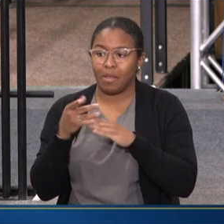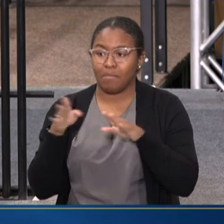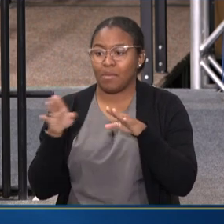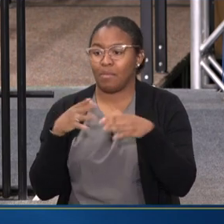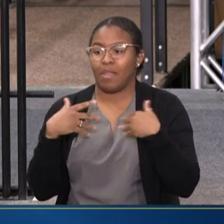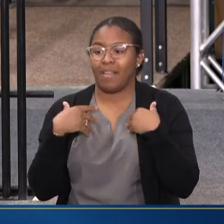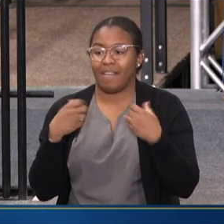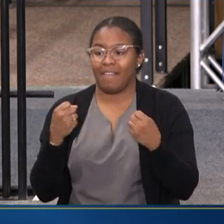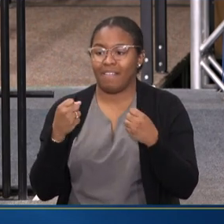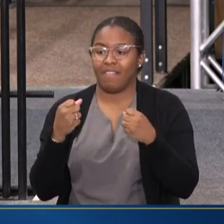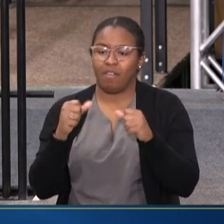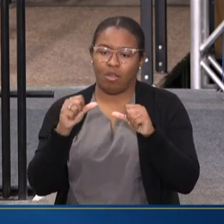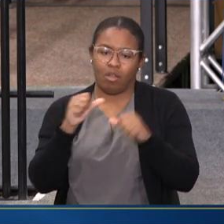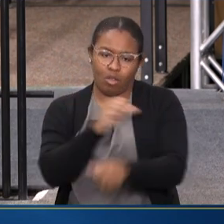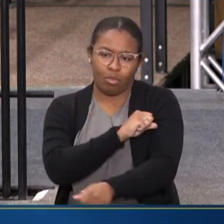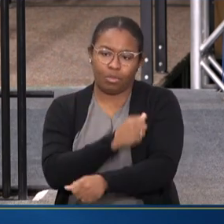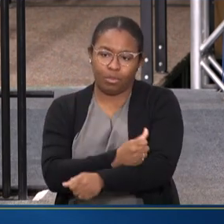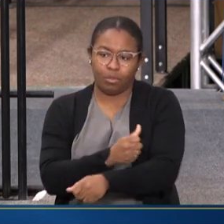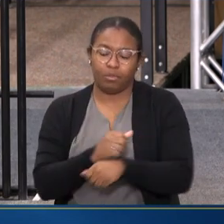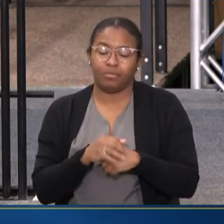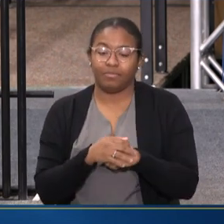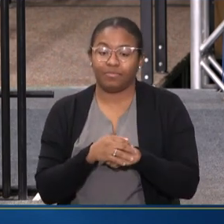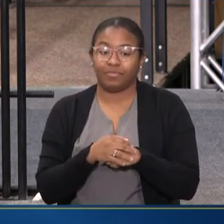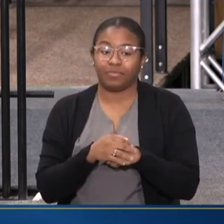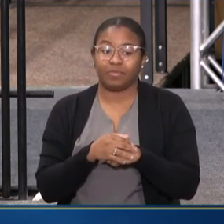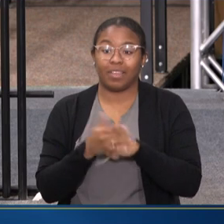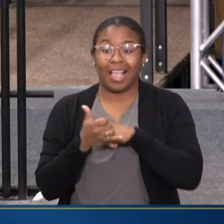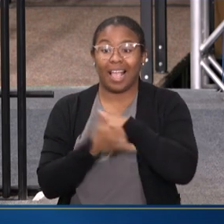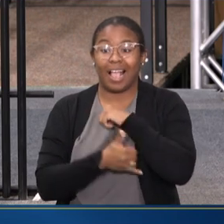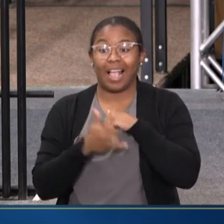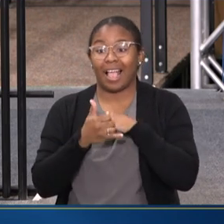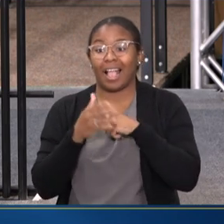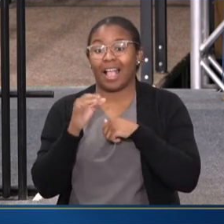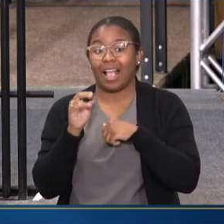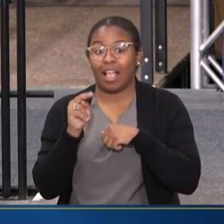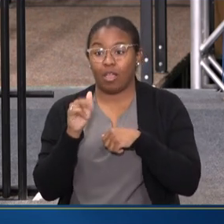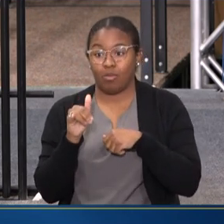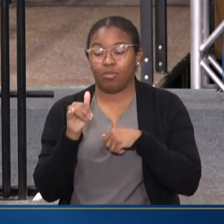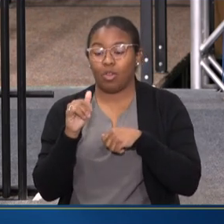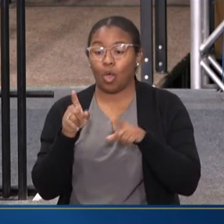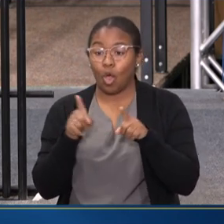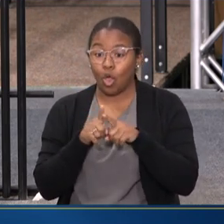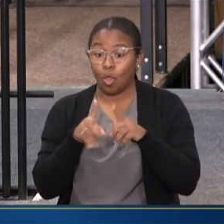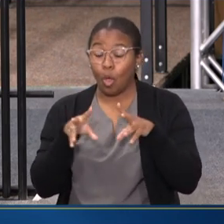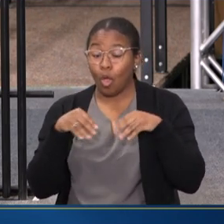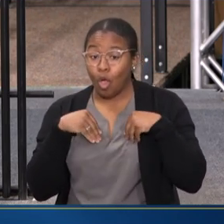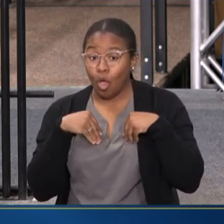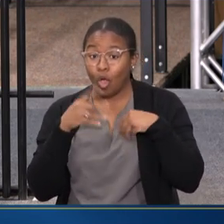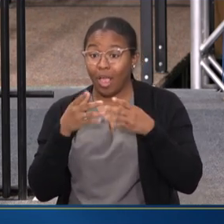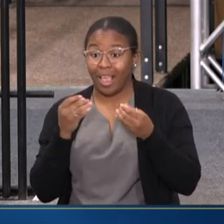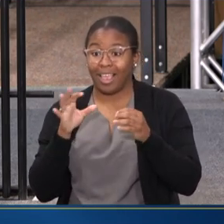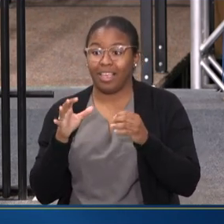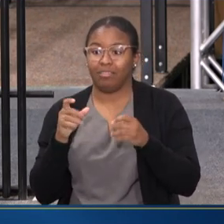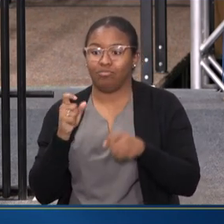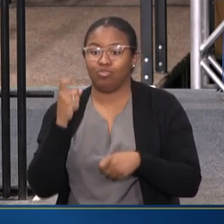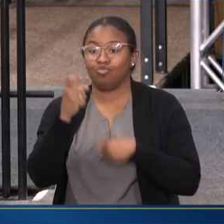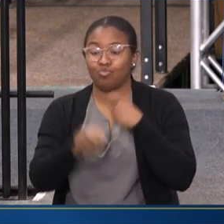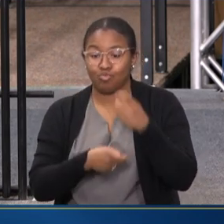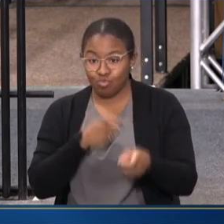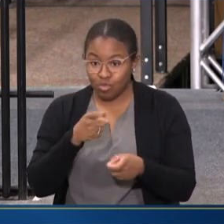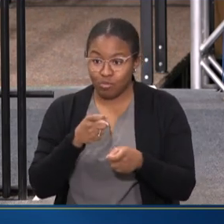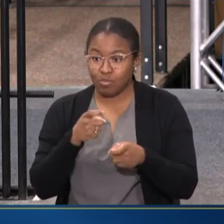health authorities. Counties also own or contribute to the operation and the governance